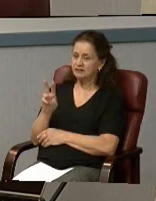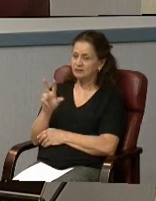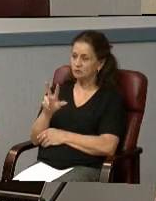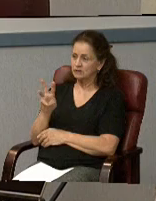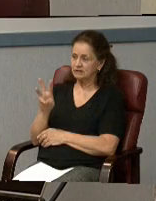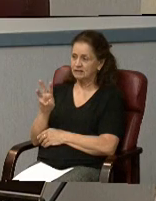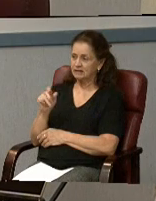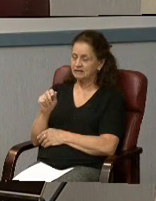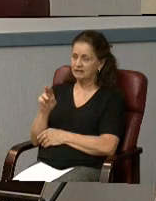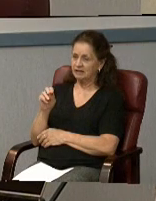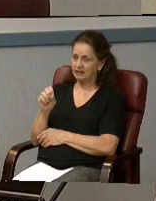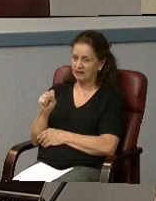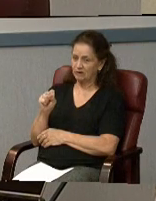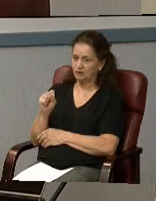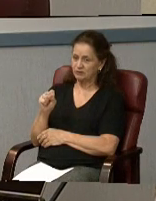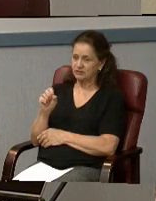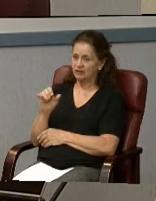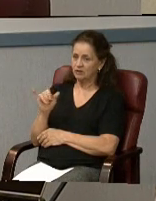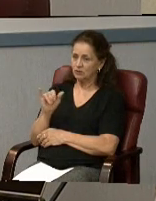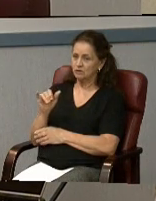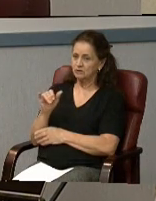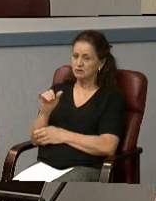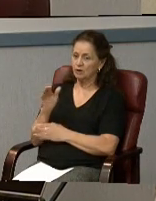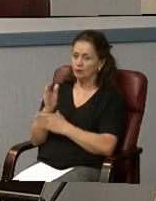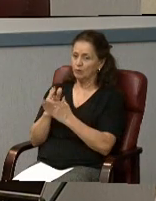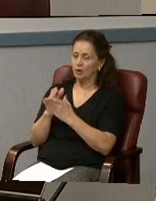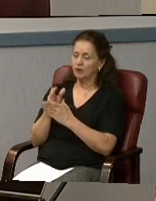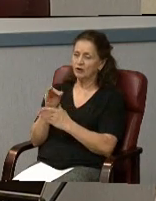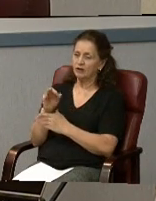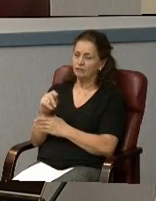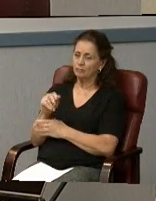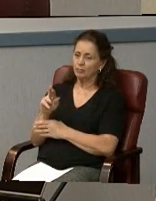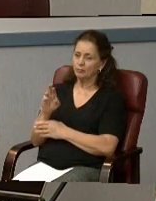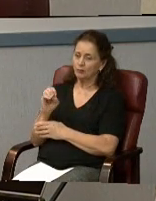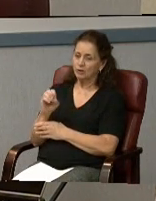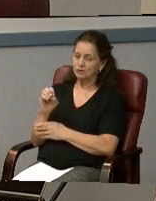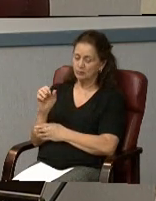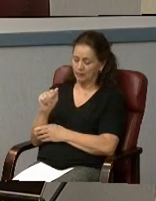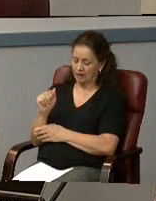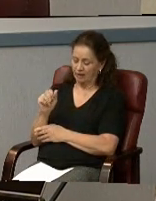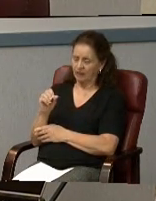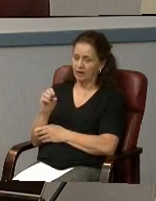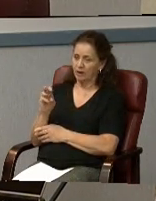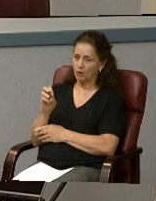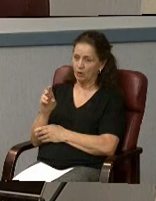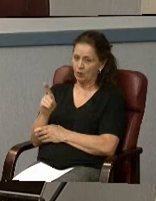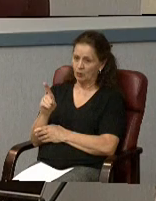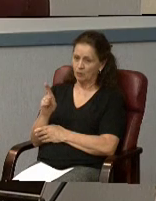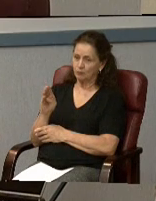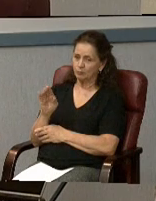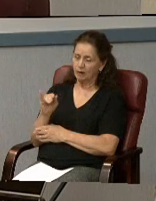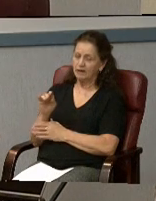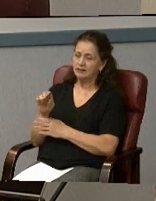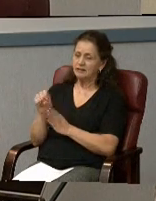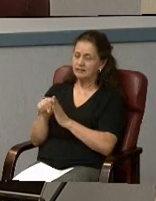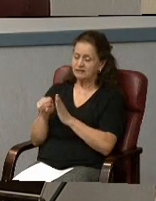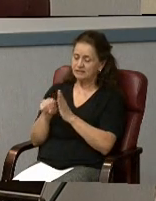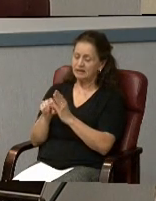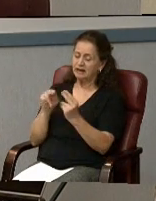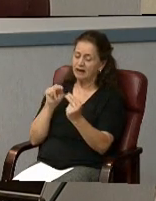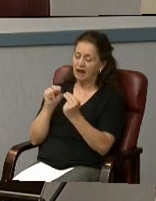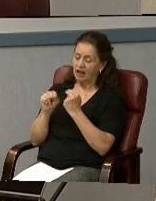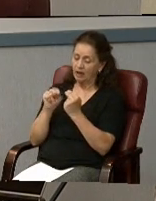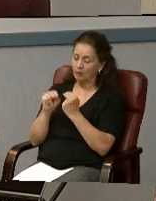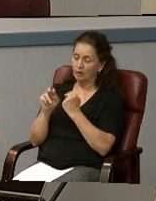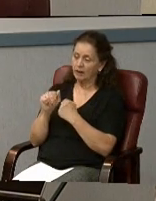of property, as well as part of Parcel A, owned by the State Highway Administration of the Department of Transportation by